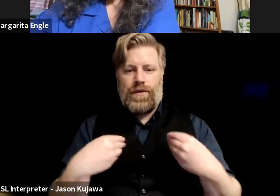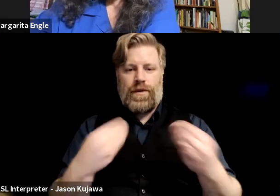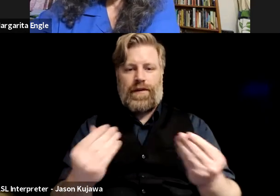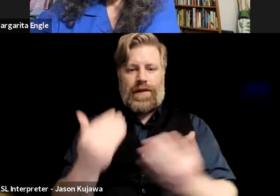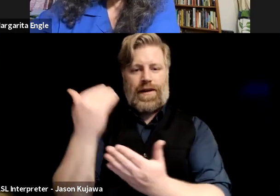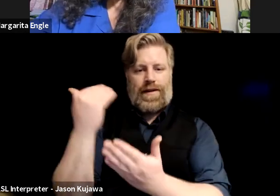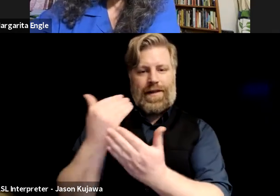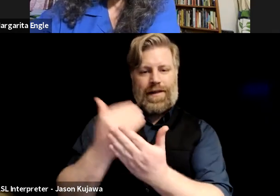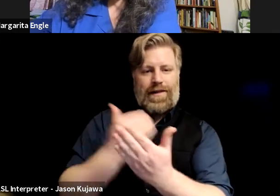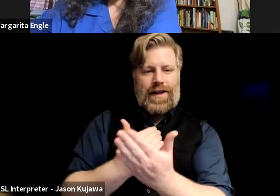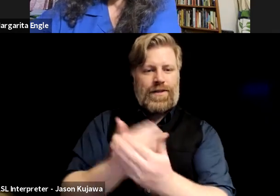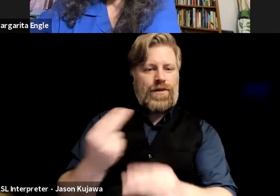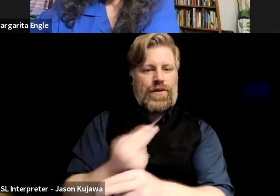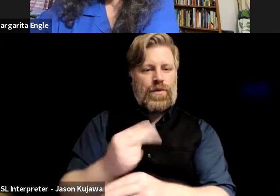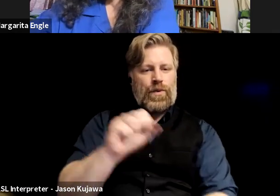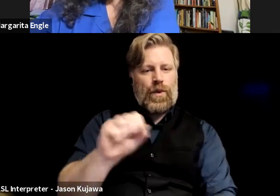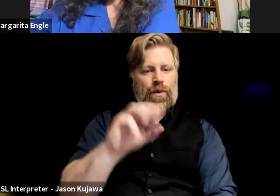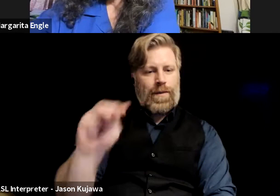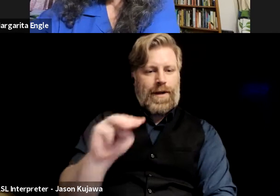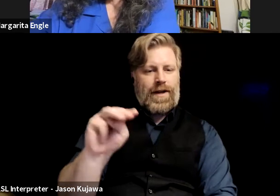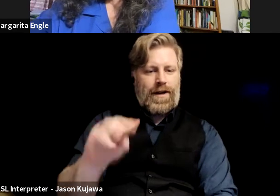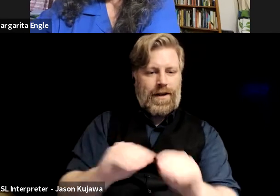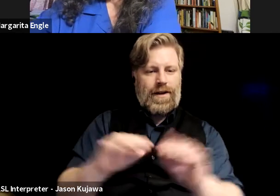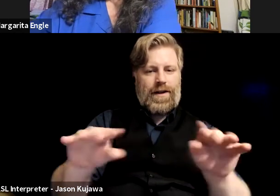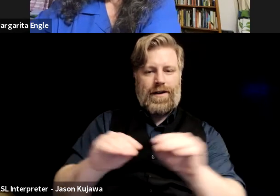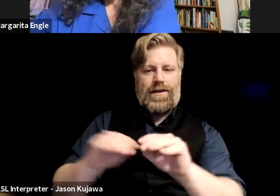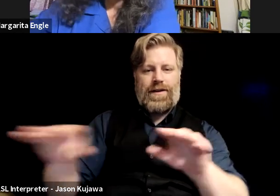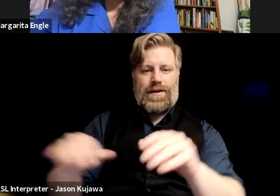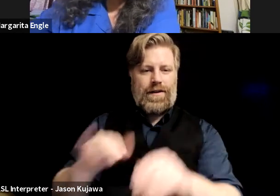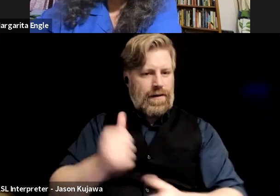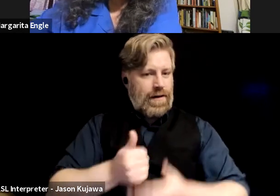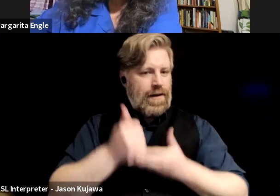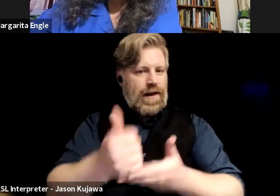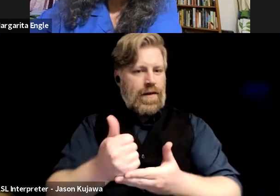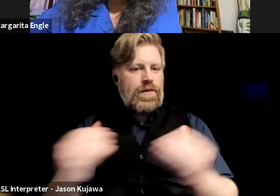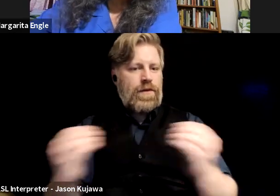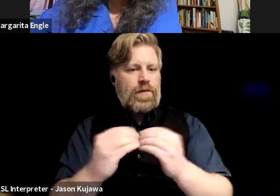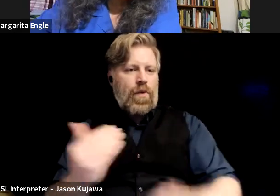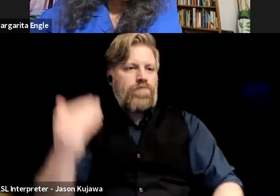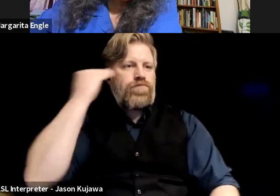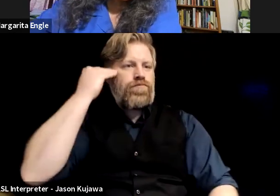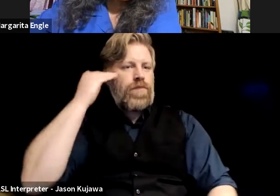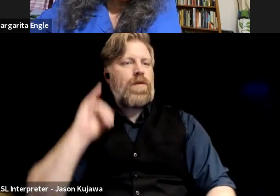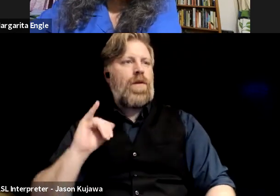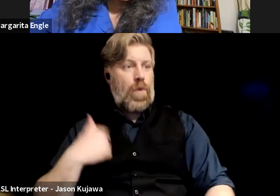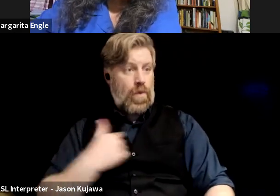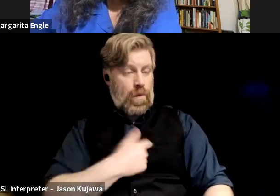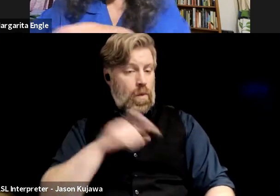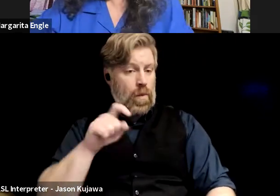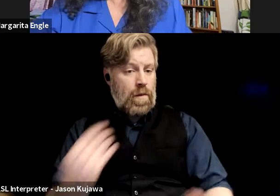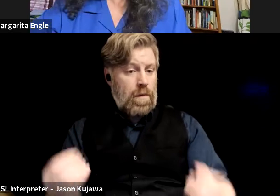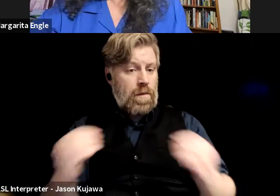social media, and I think it helps to increase awareness of the need for more, um,